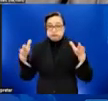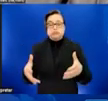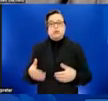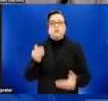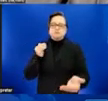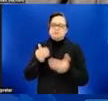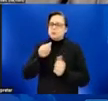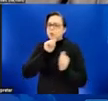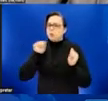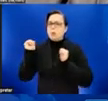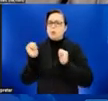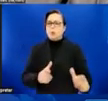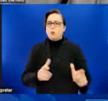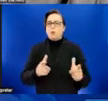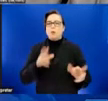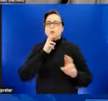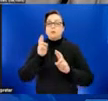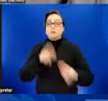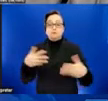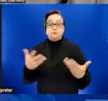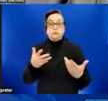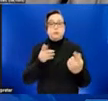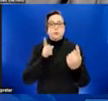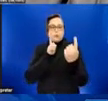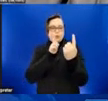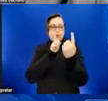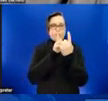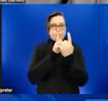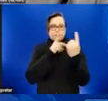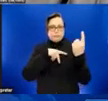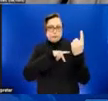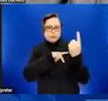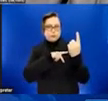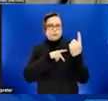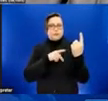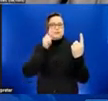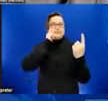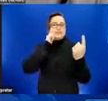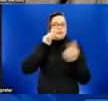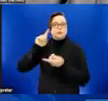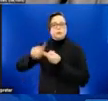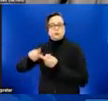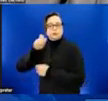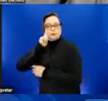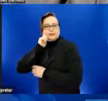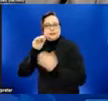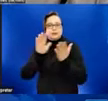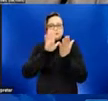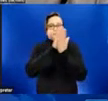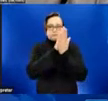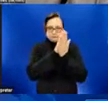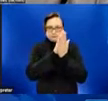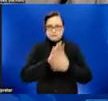personal, or skin-to-skin contact with someone with monkeypox. Modes of transmission thought to be less common include